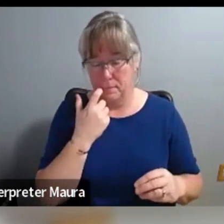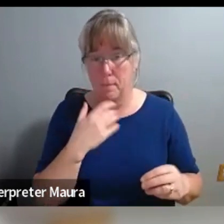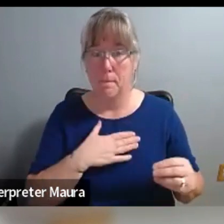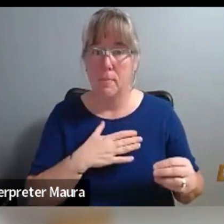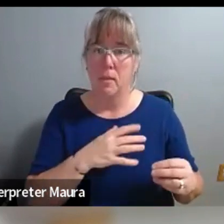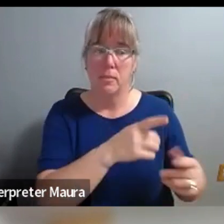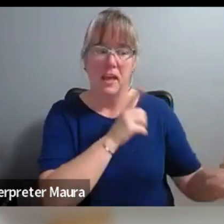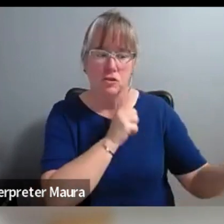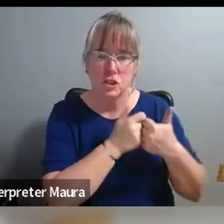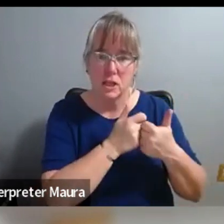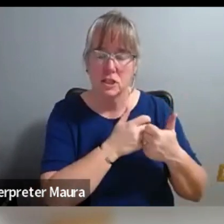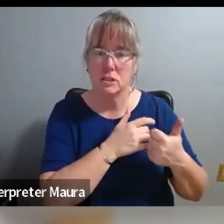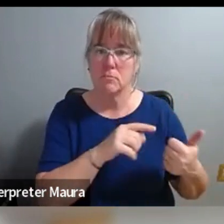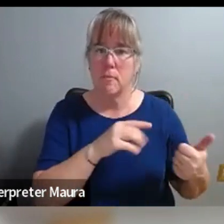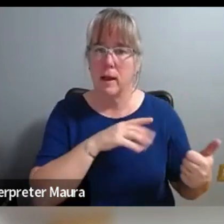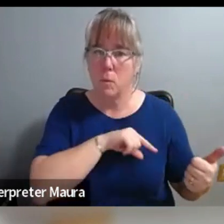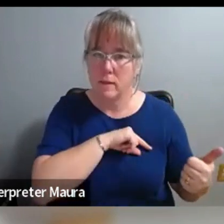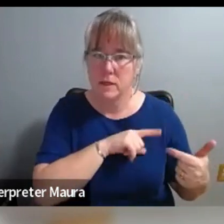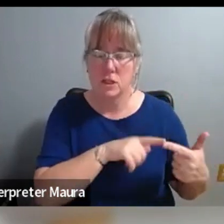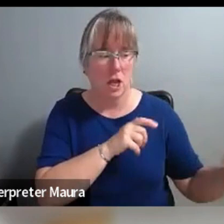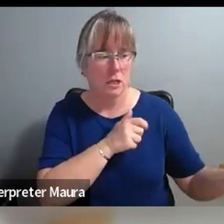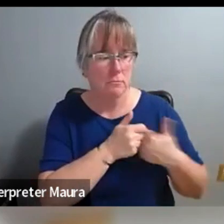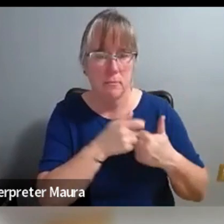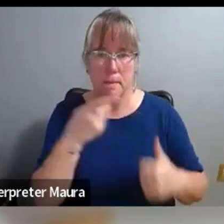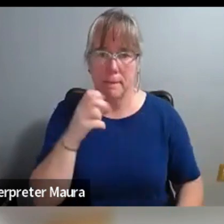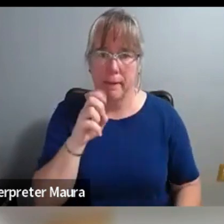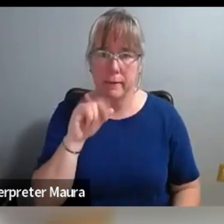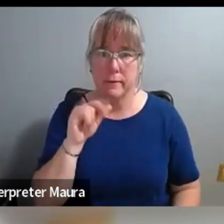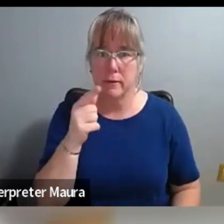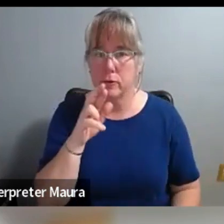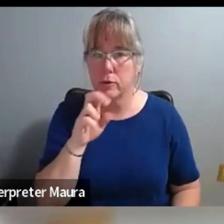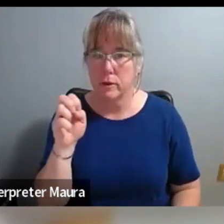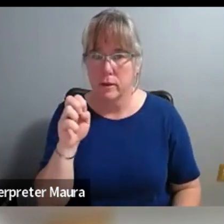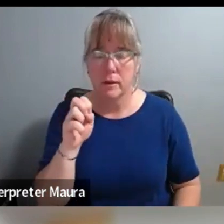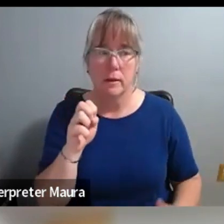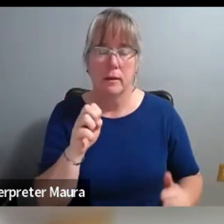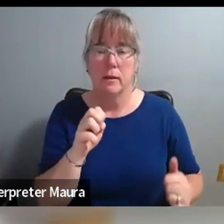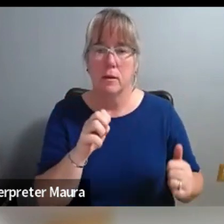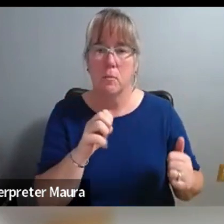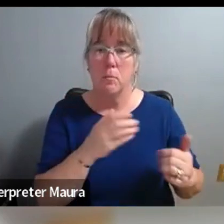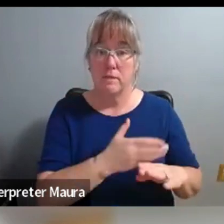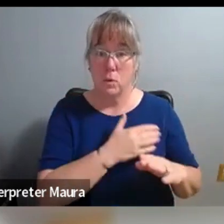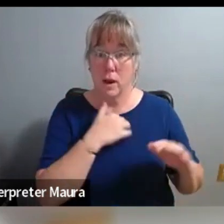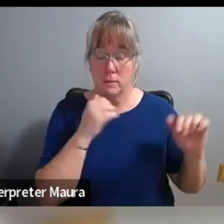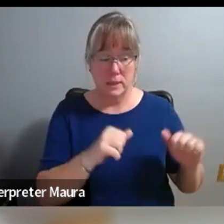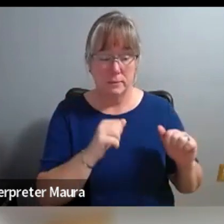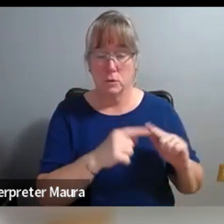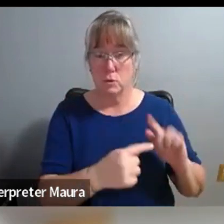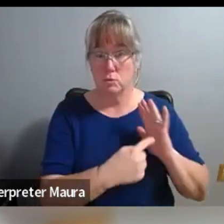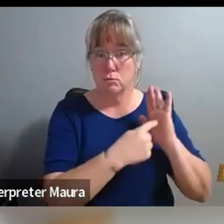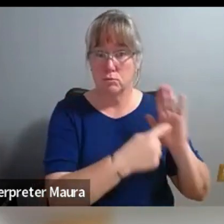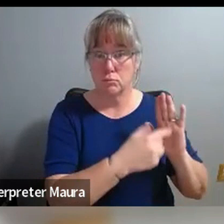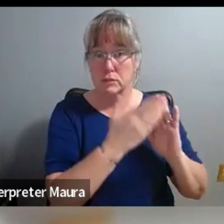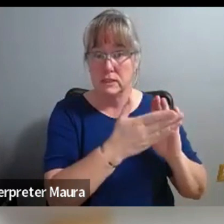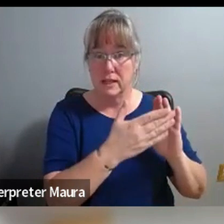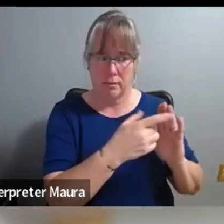questioned. My pedigree was questioned. I had to have a lot of the work reviewed before I was able to present. And